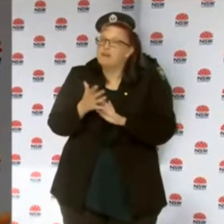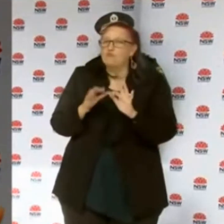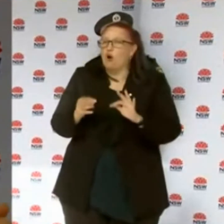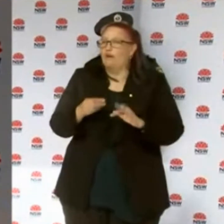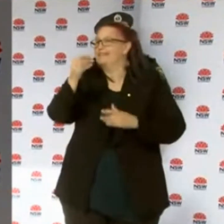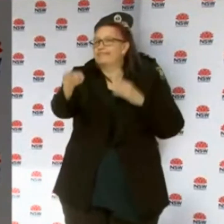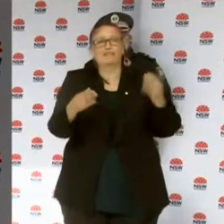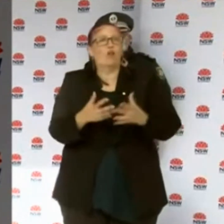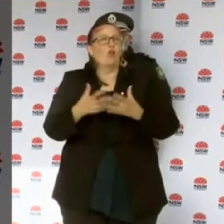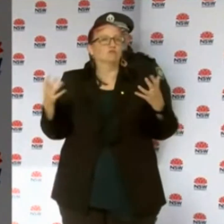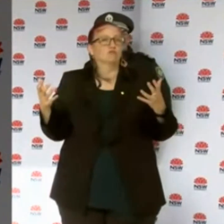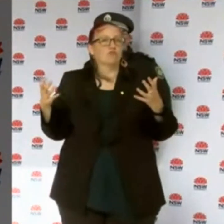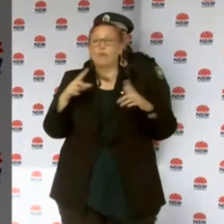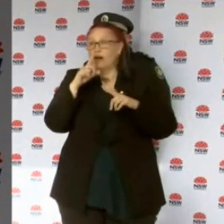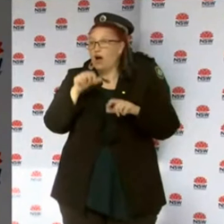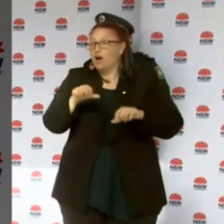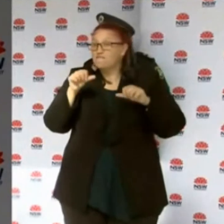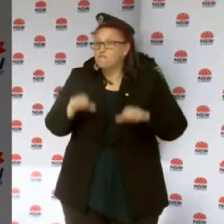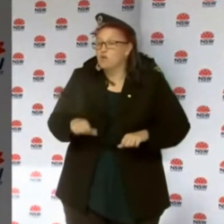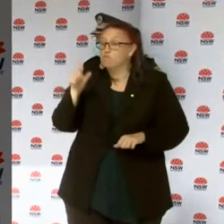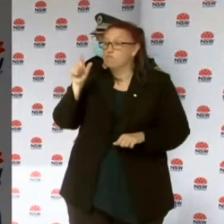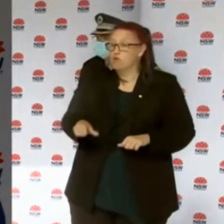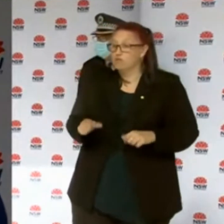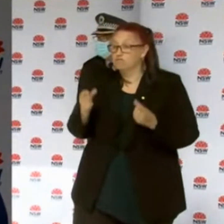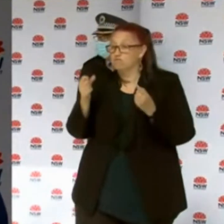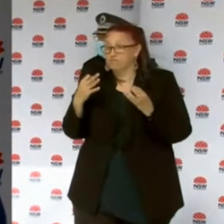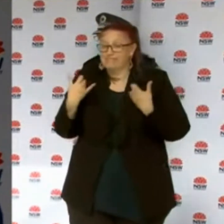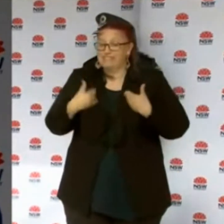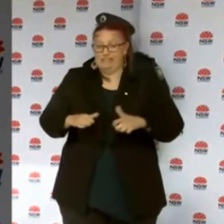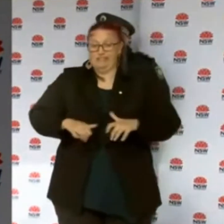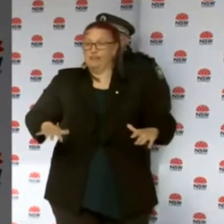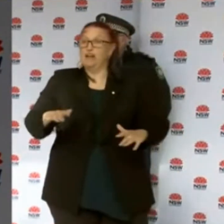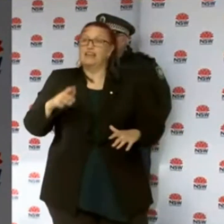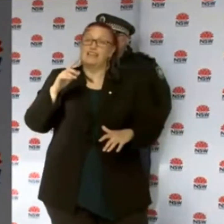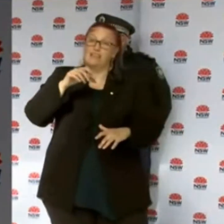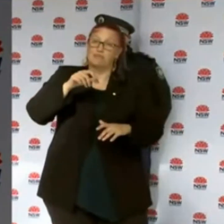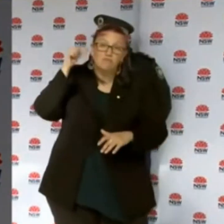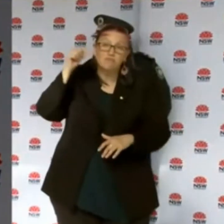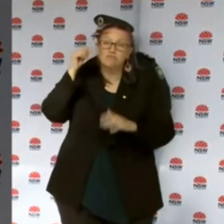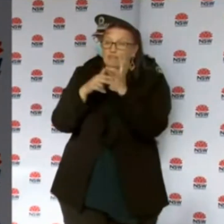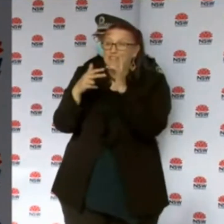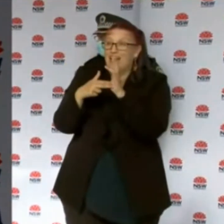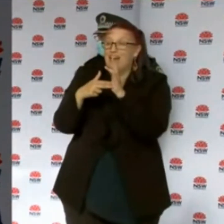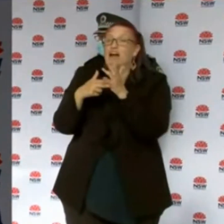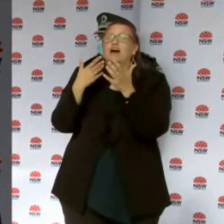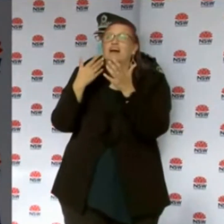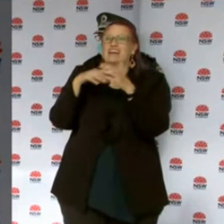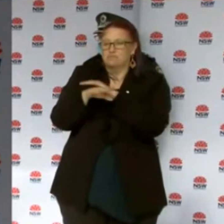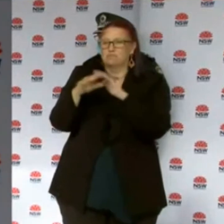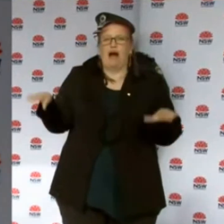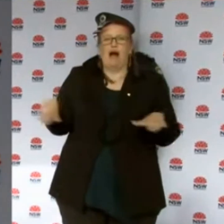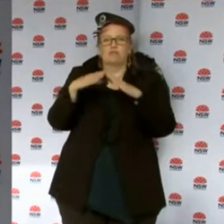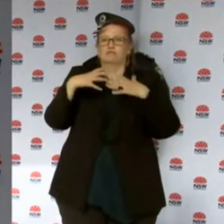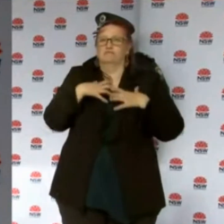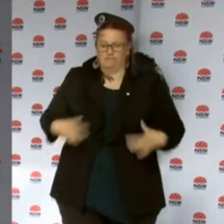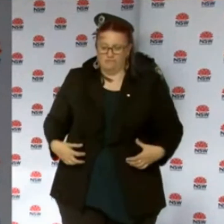present in Parliament, and we are working through that. We convened an expert panel this morning, and those investigations are continuing in terms of the